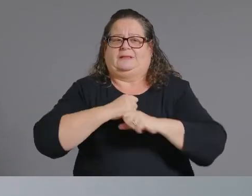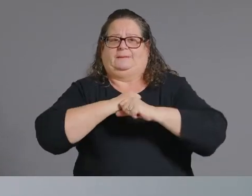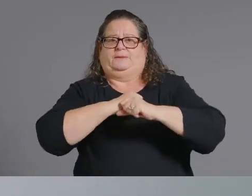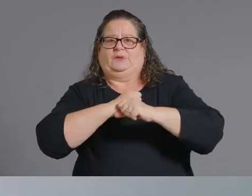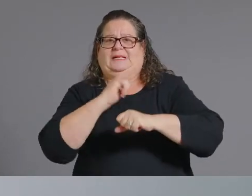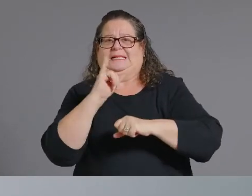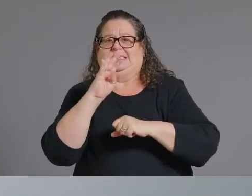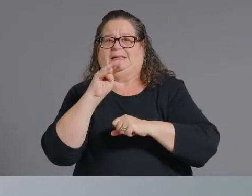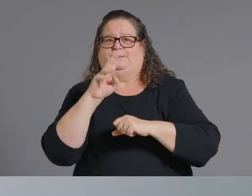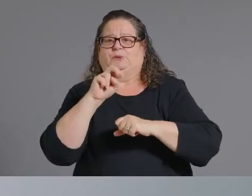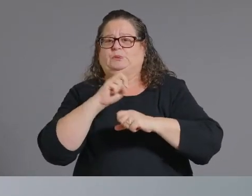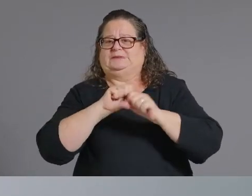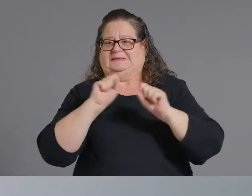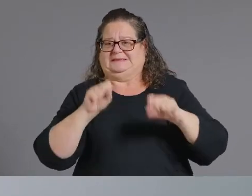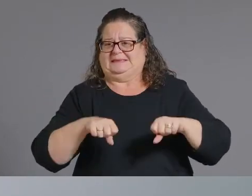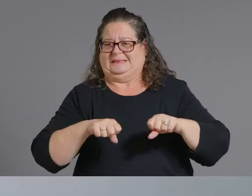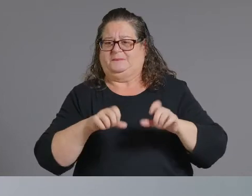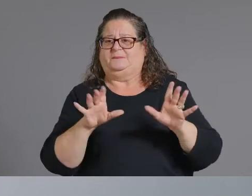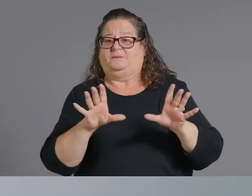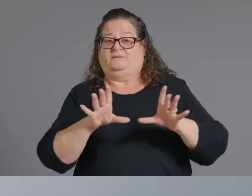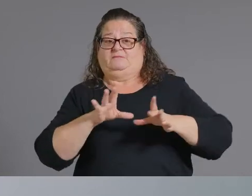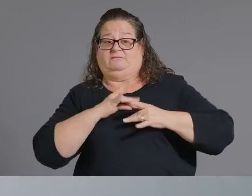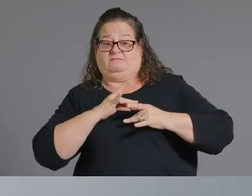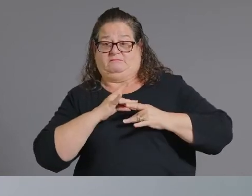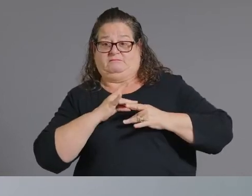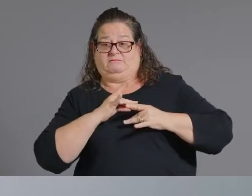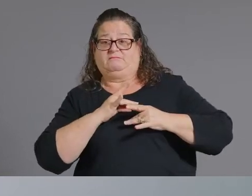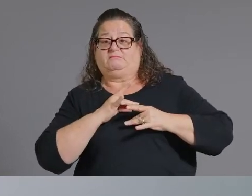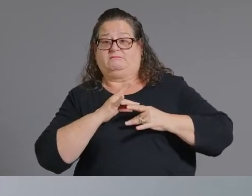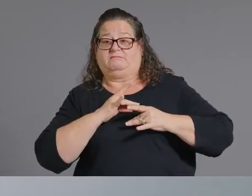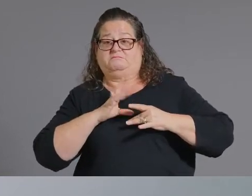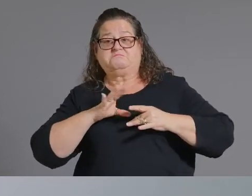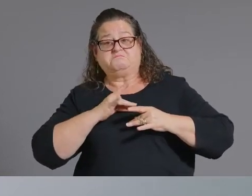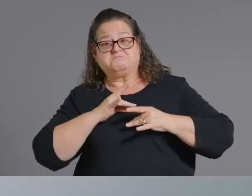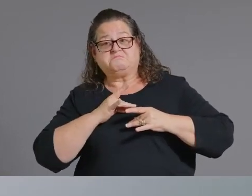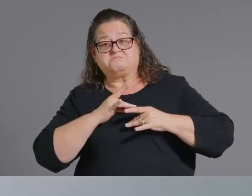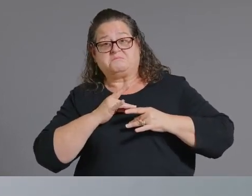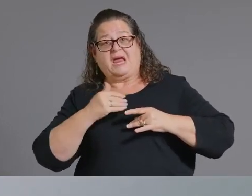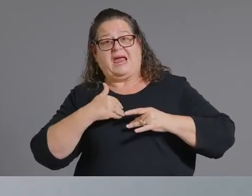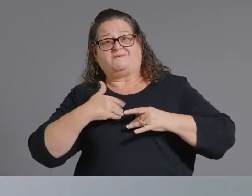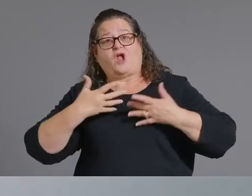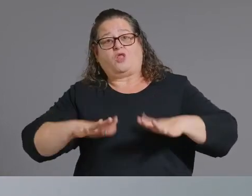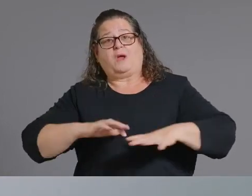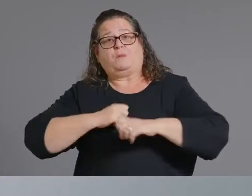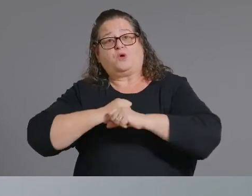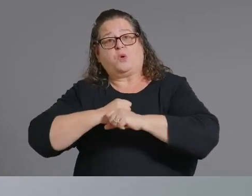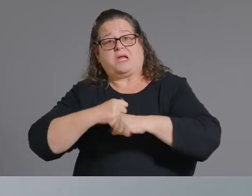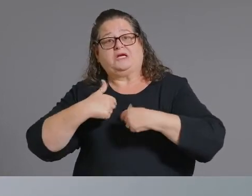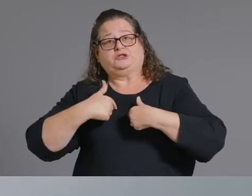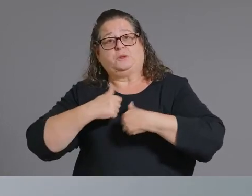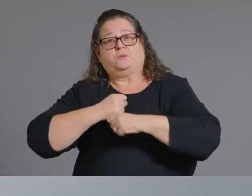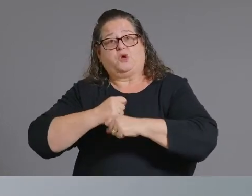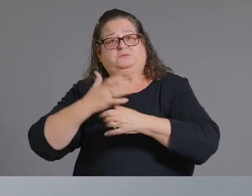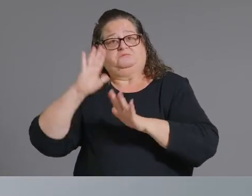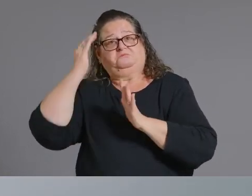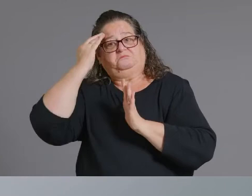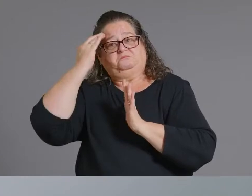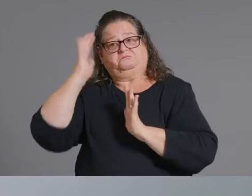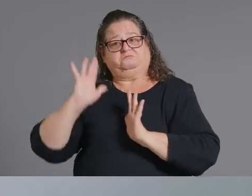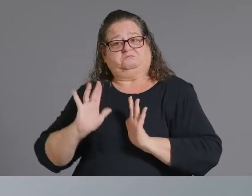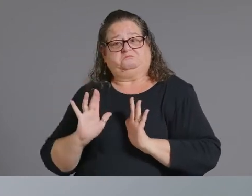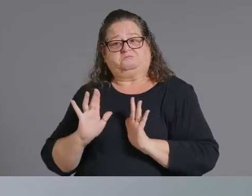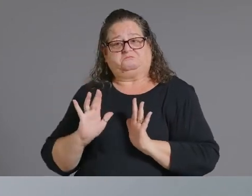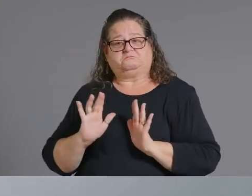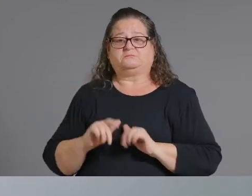um you know they may have a level of protection and people haven't gone completely back to normal which i think also